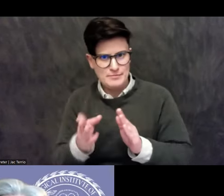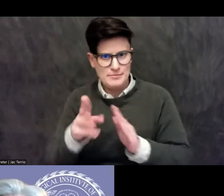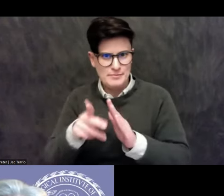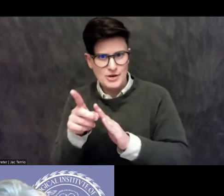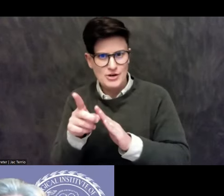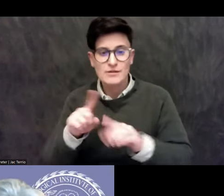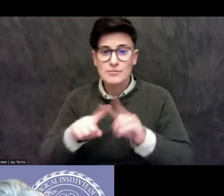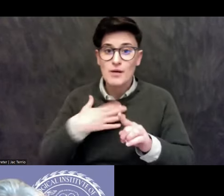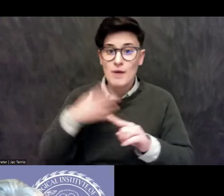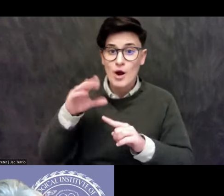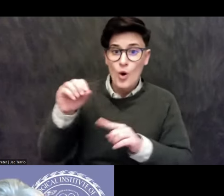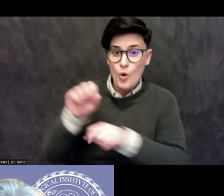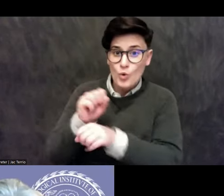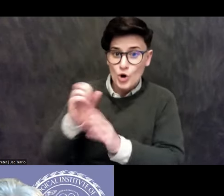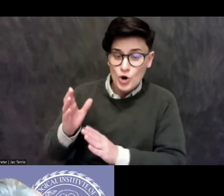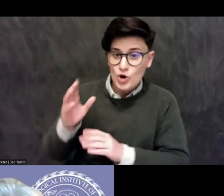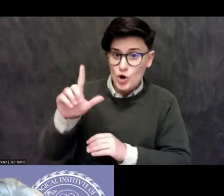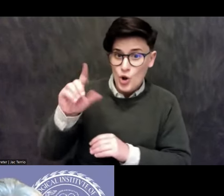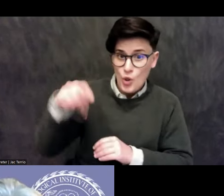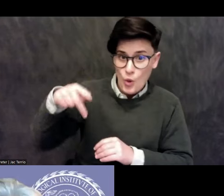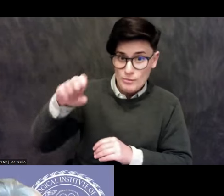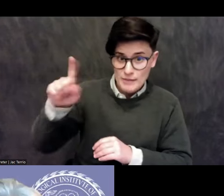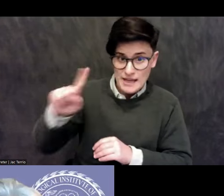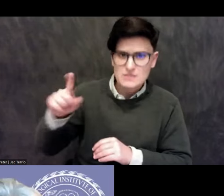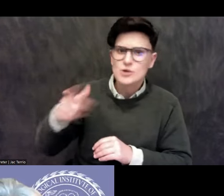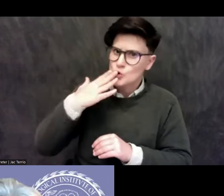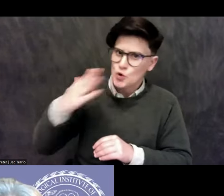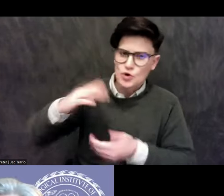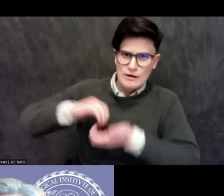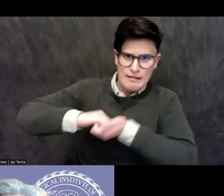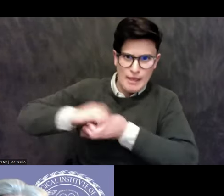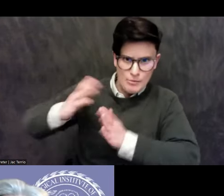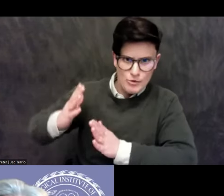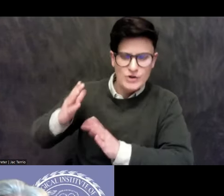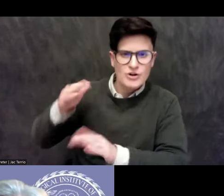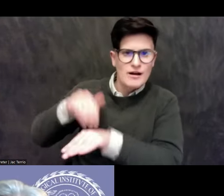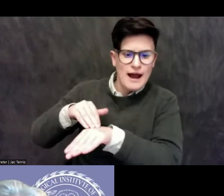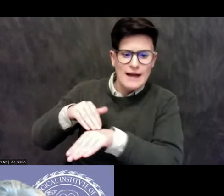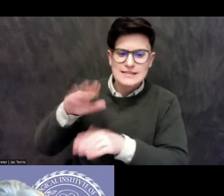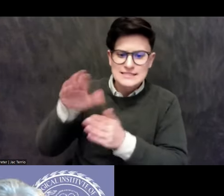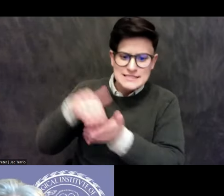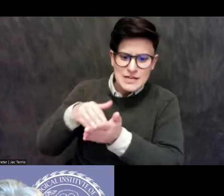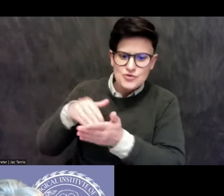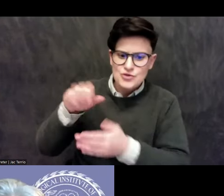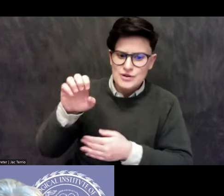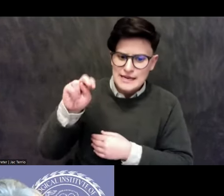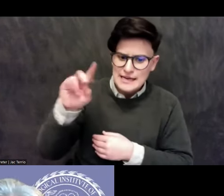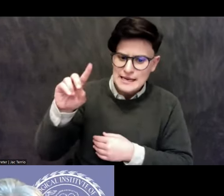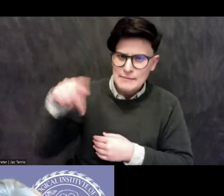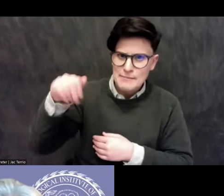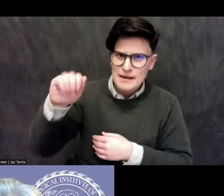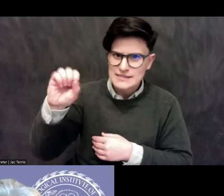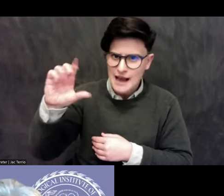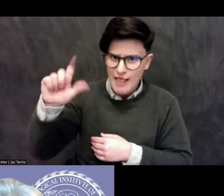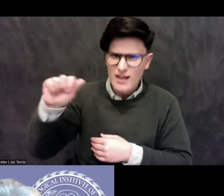Lopez in particular, is a good collaborator who is at the Centro Ina Tlaxcala, that, that's the sort of the regional center